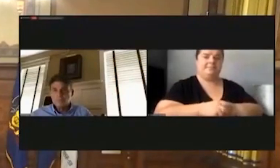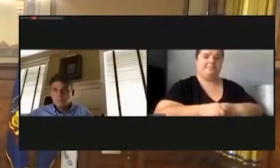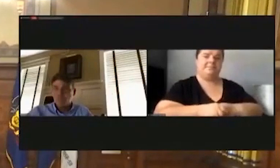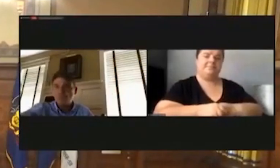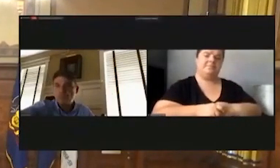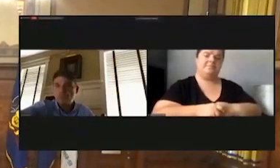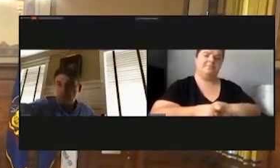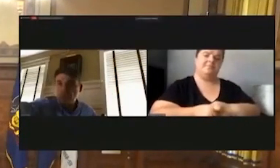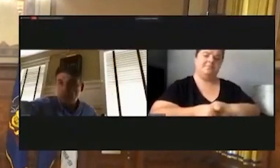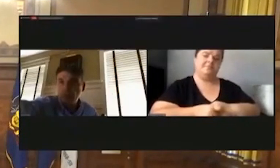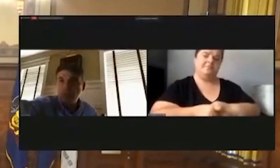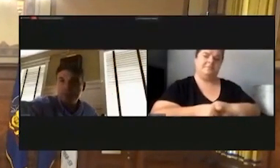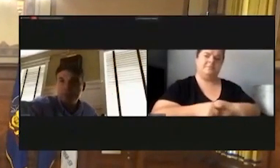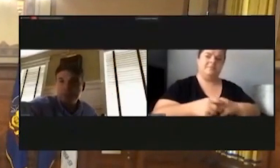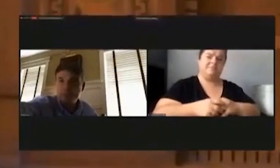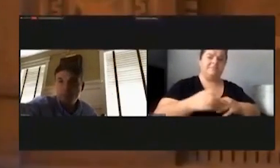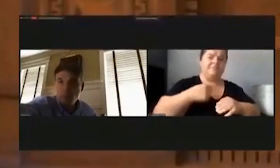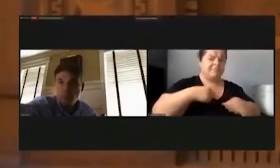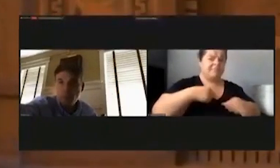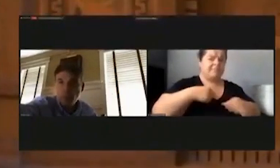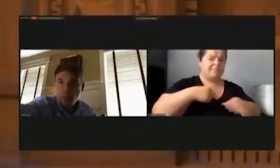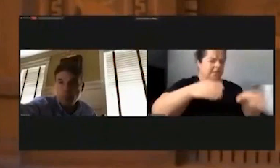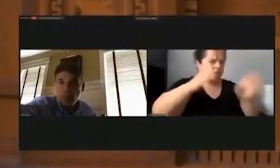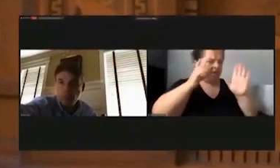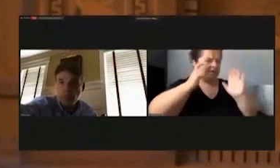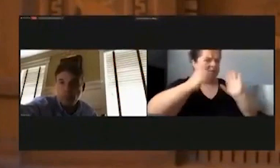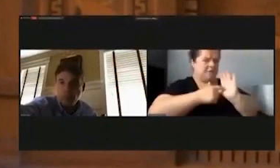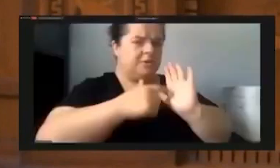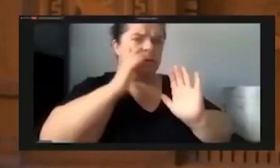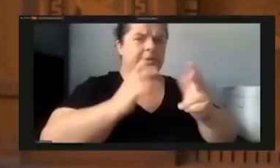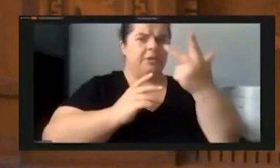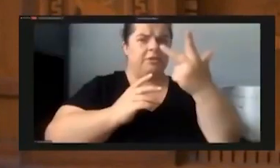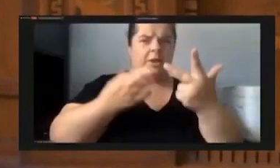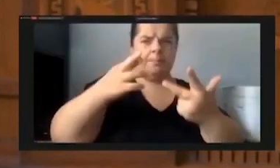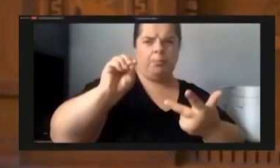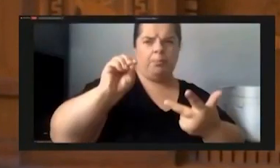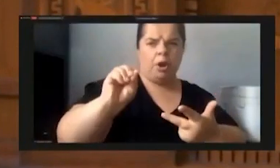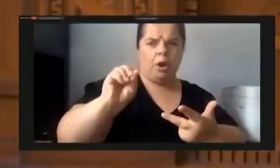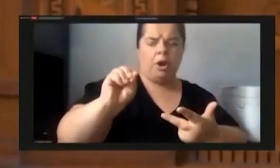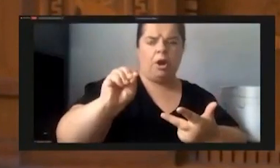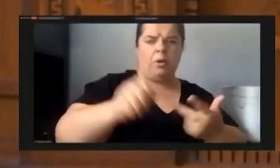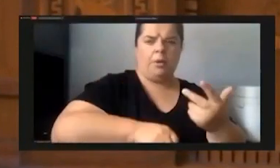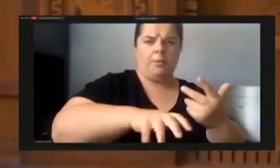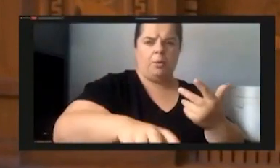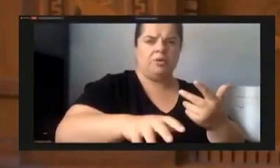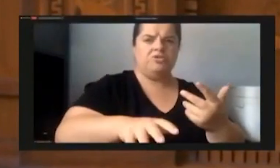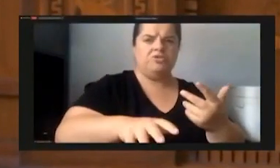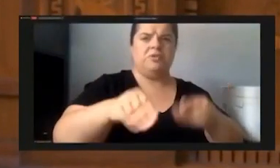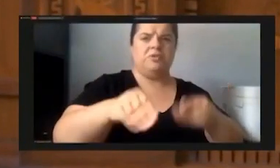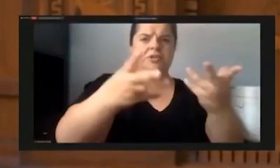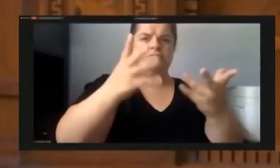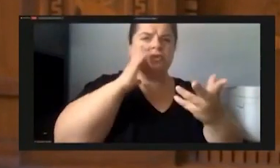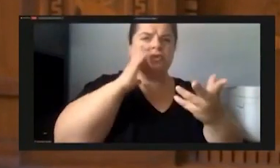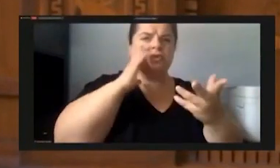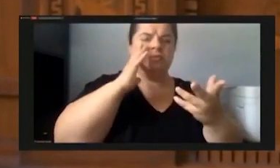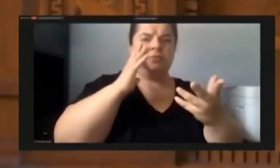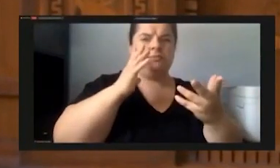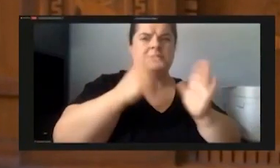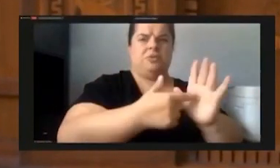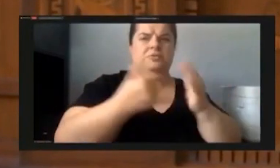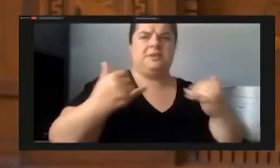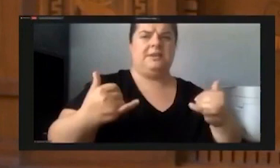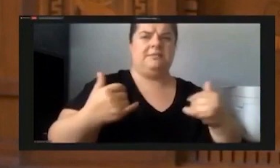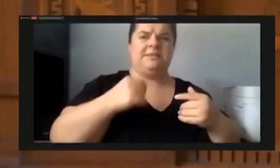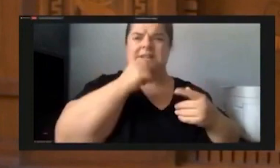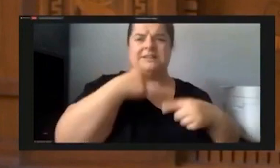It came to my attention that there will be three pro-abortion resolutions introduced at this City Council meeting. Not since slavery